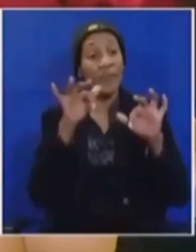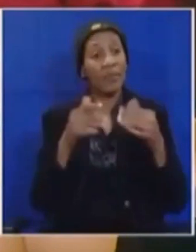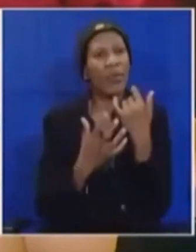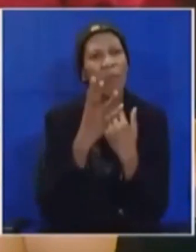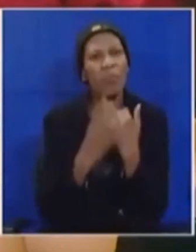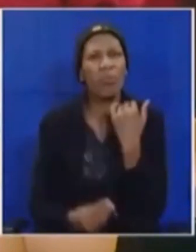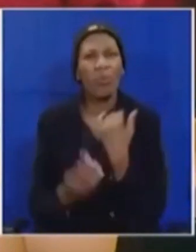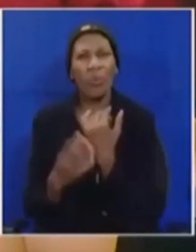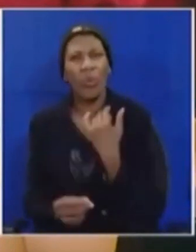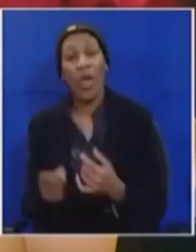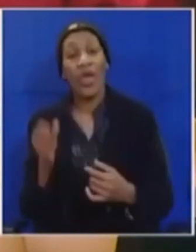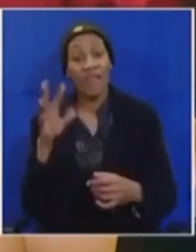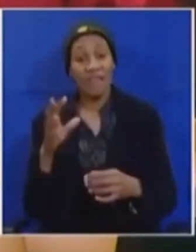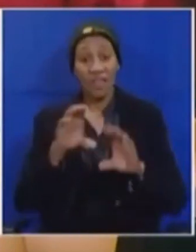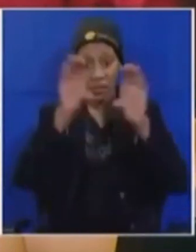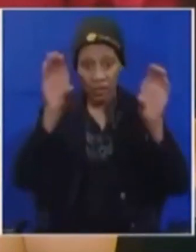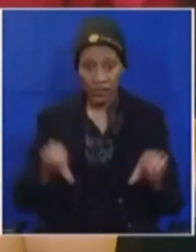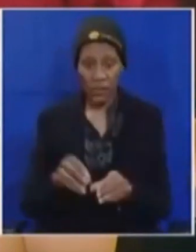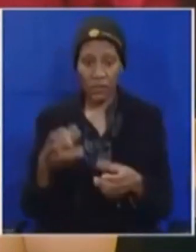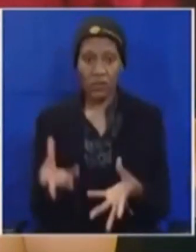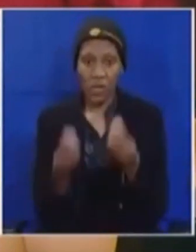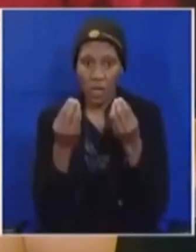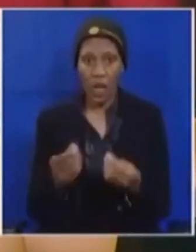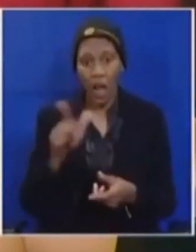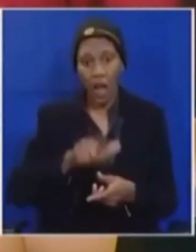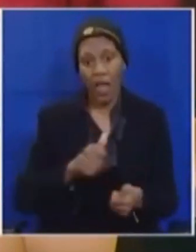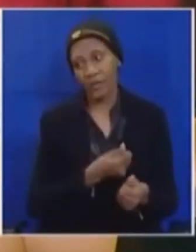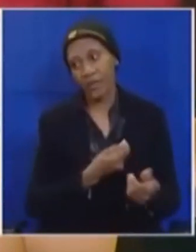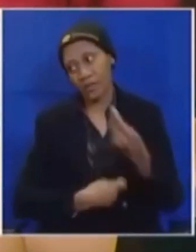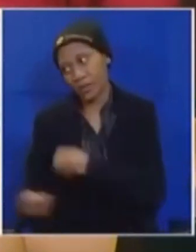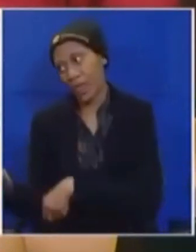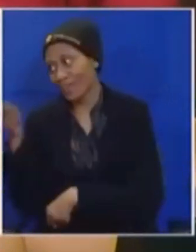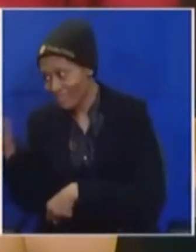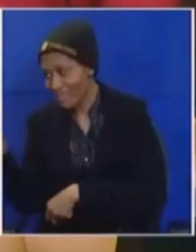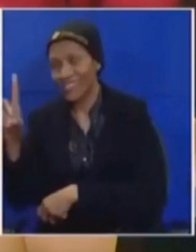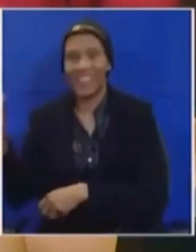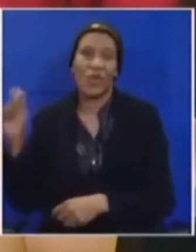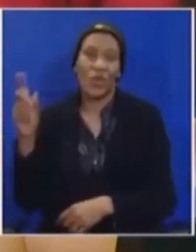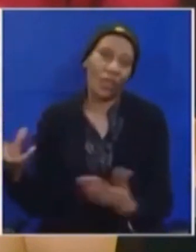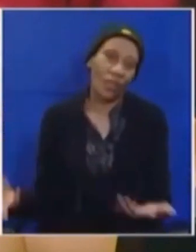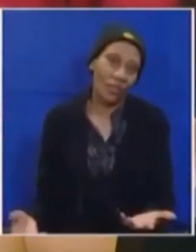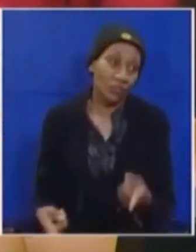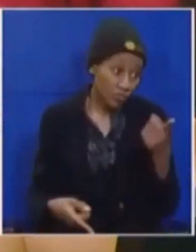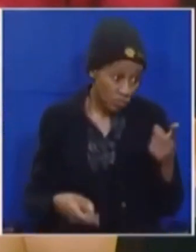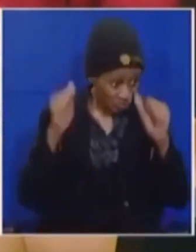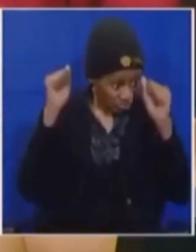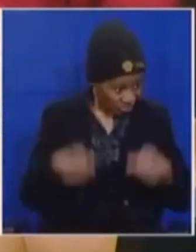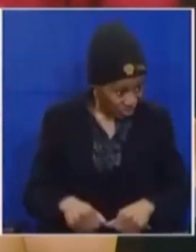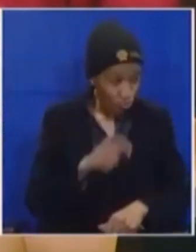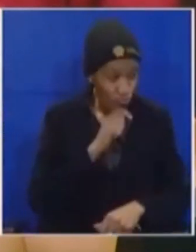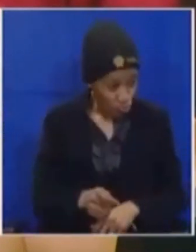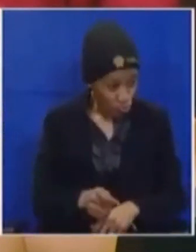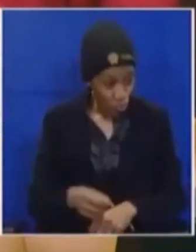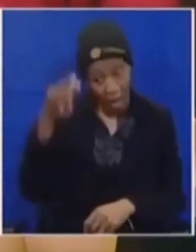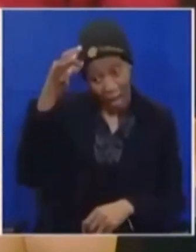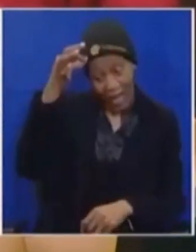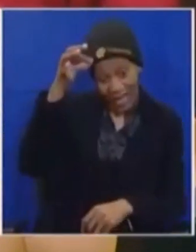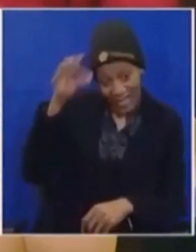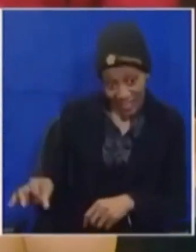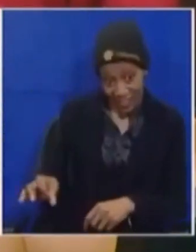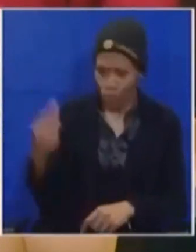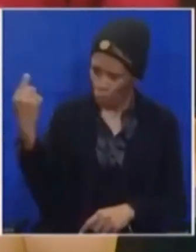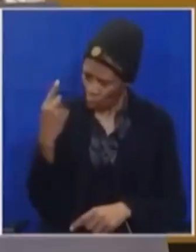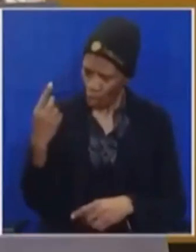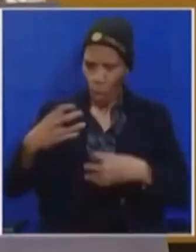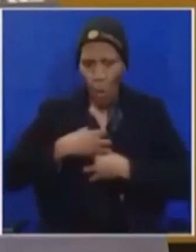the narrative that they stole the lands will go away do you agree that the state must be the owner of the